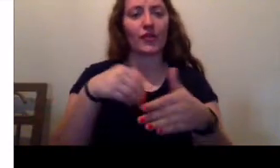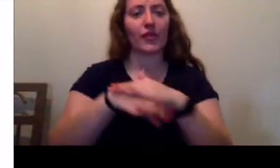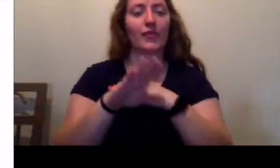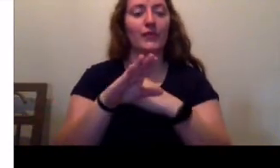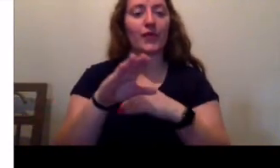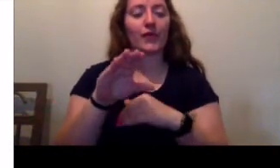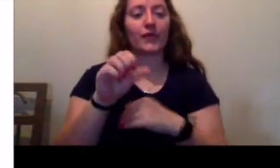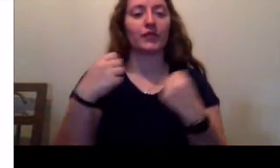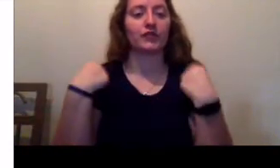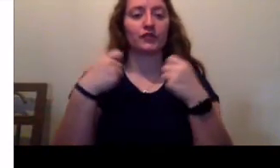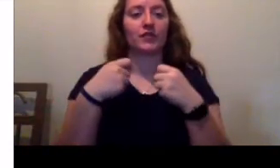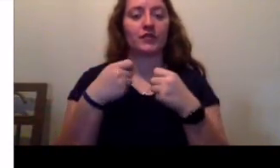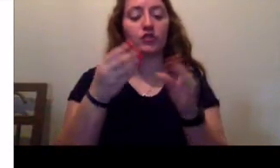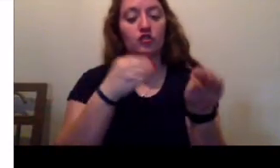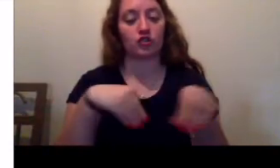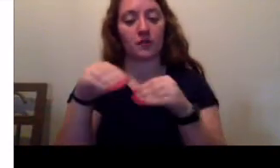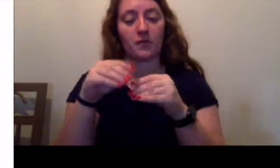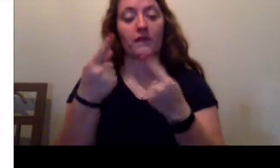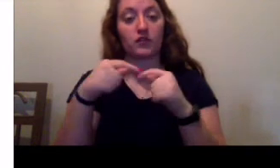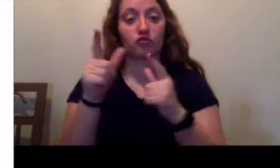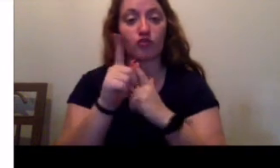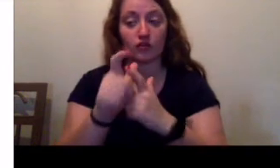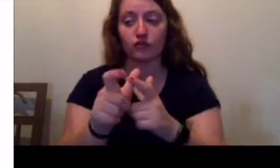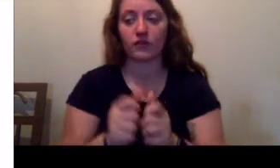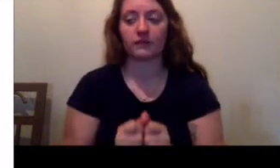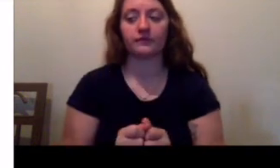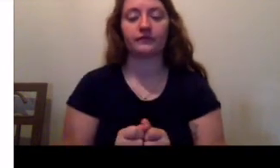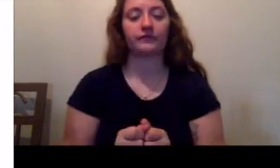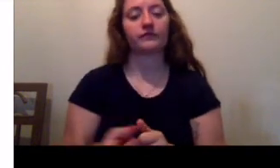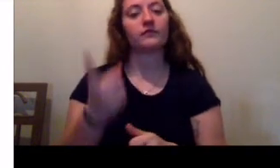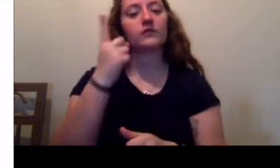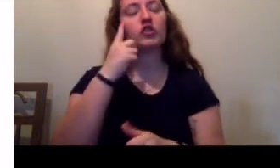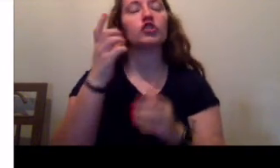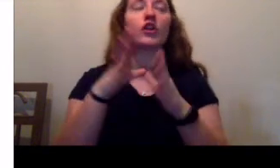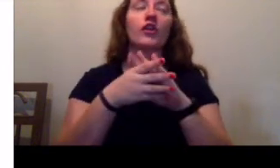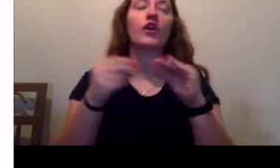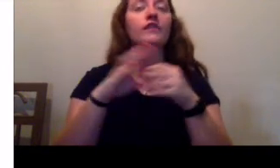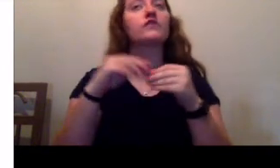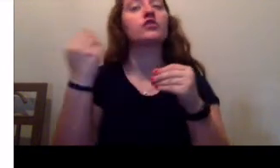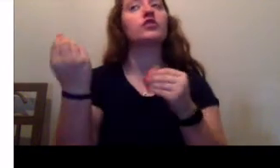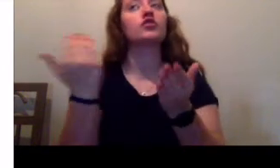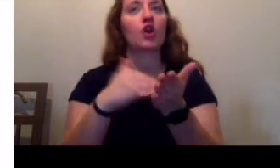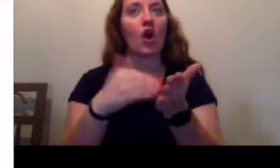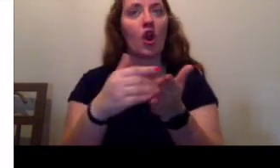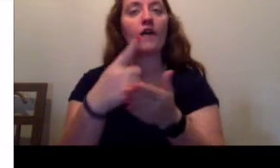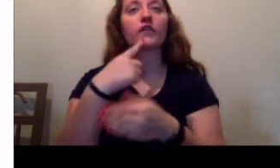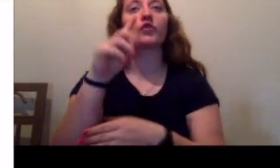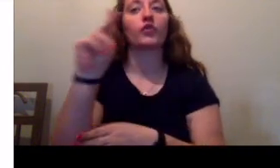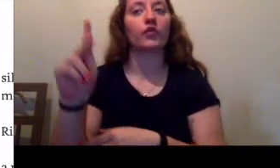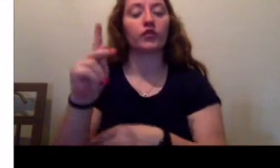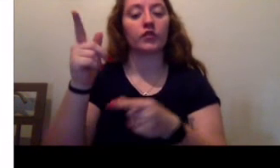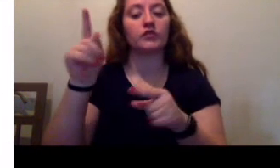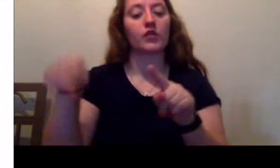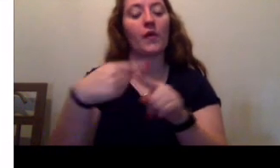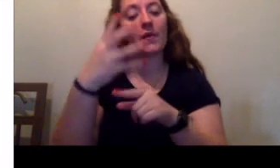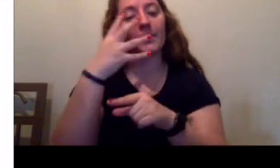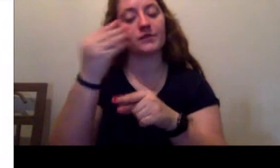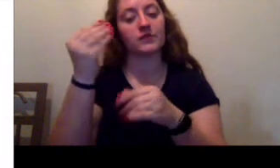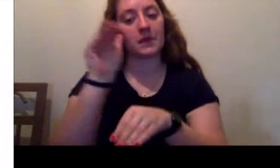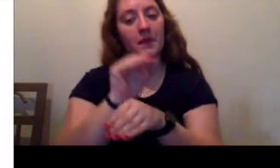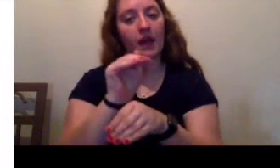She shifted it and tried to run. She thought of a story she had often told Kirstie as they cuddled in bed at night.